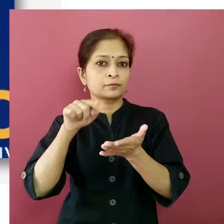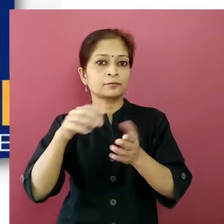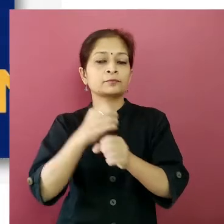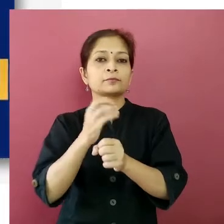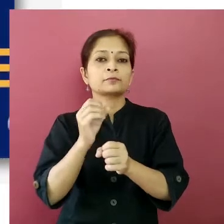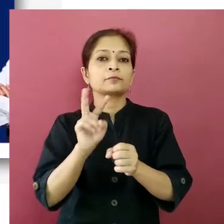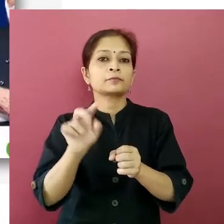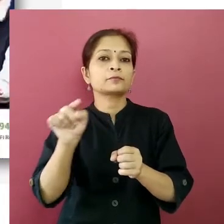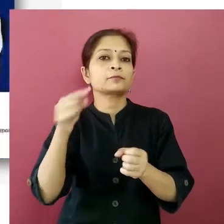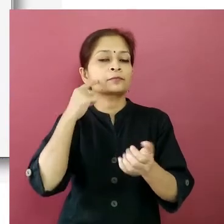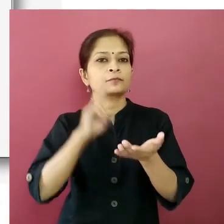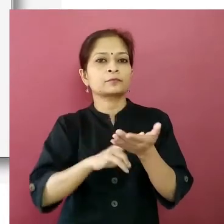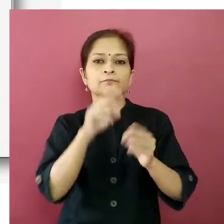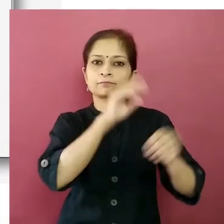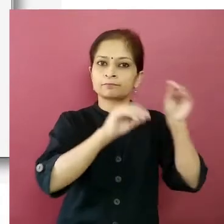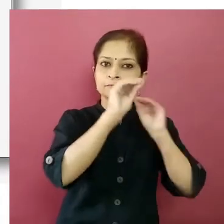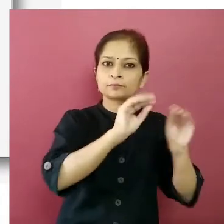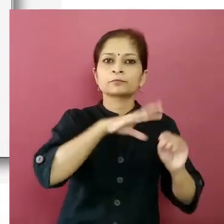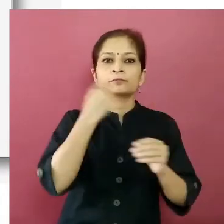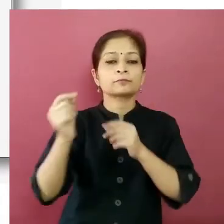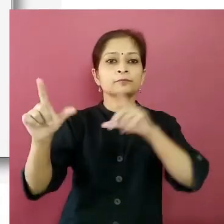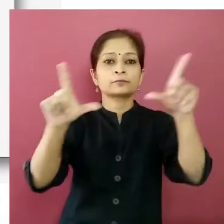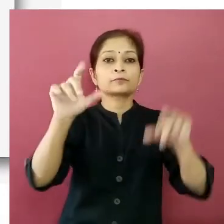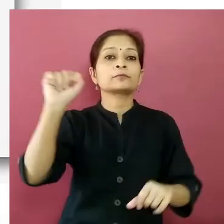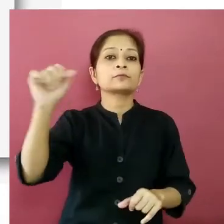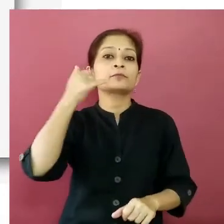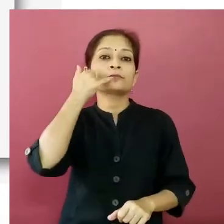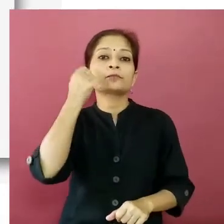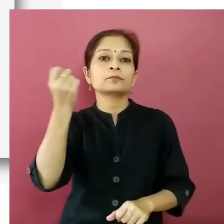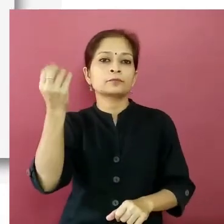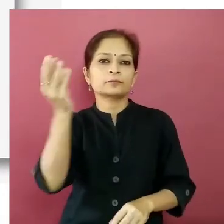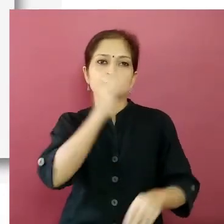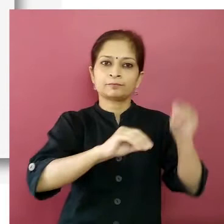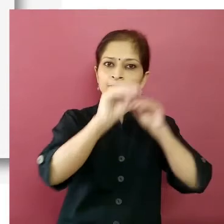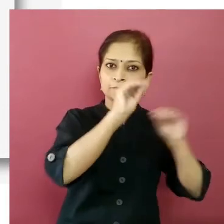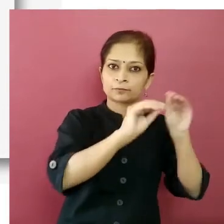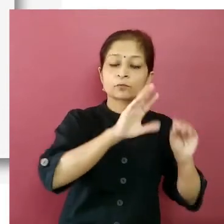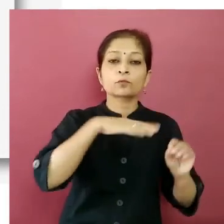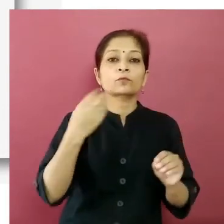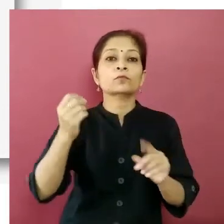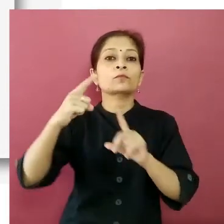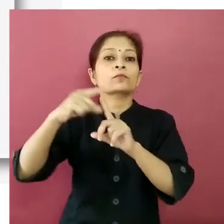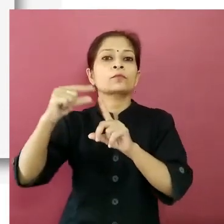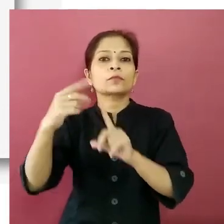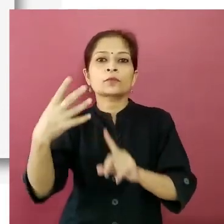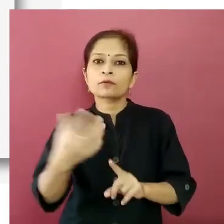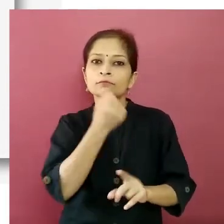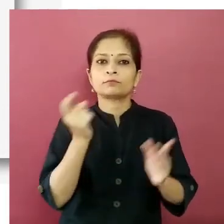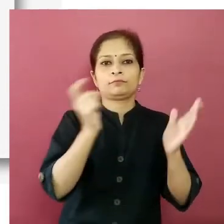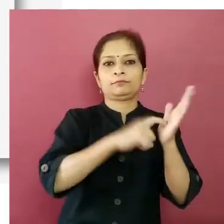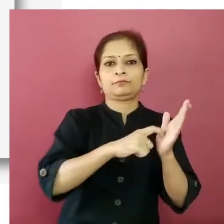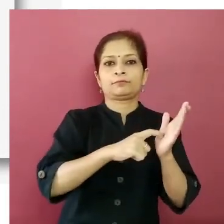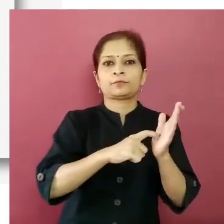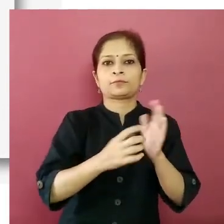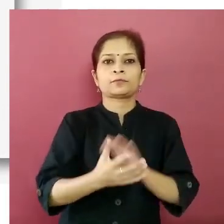enter your mobile phone number in the enter mobile number field and click